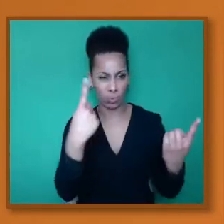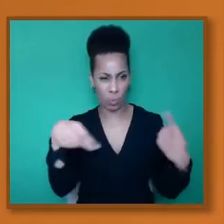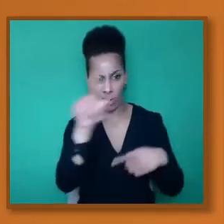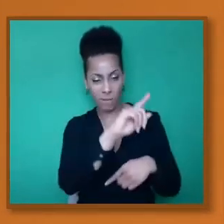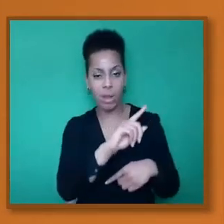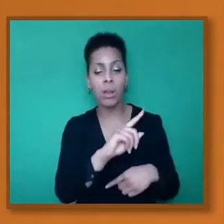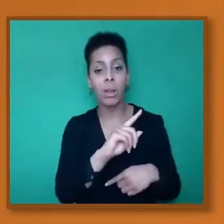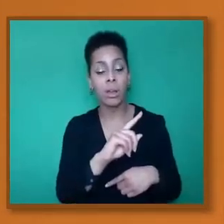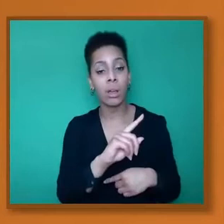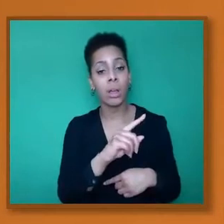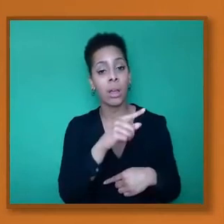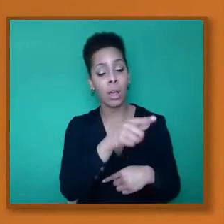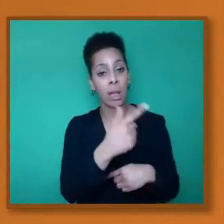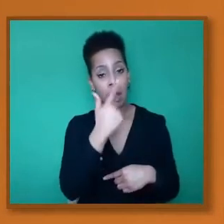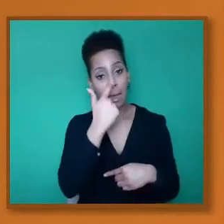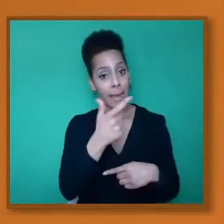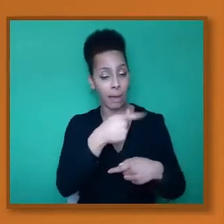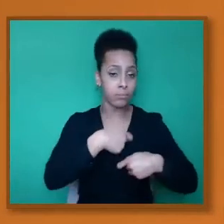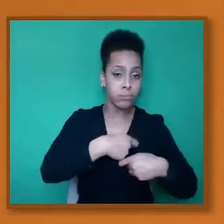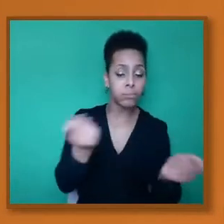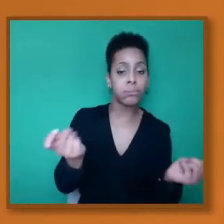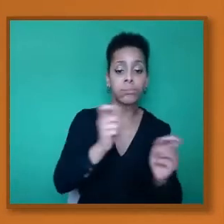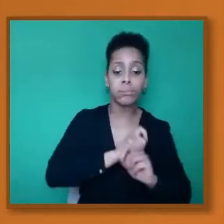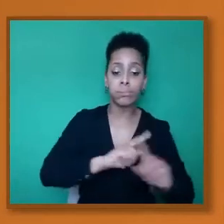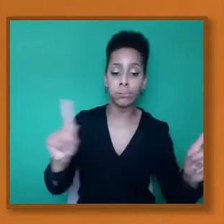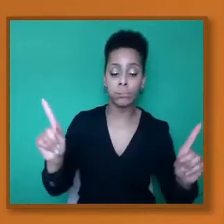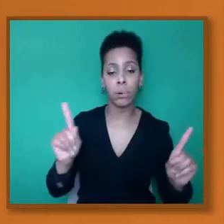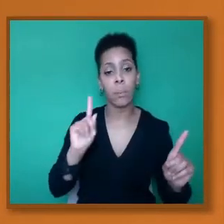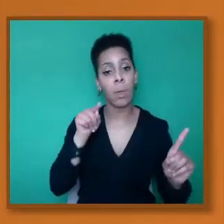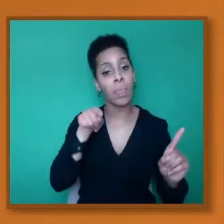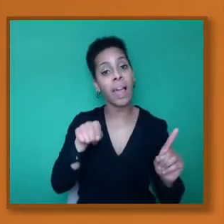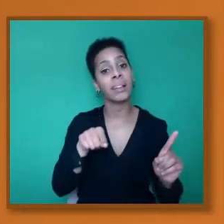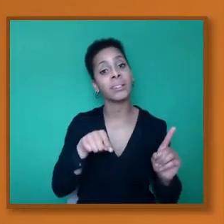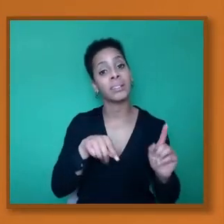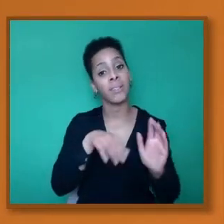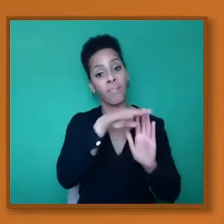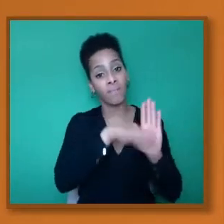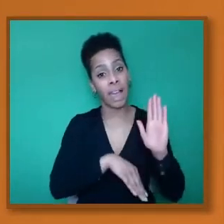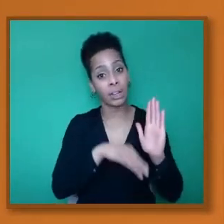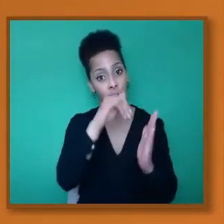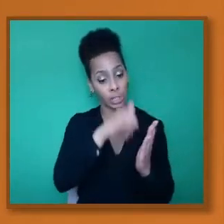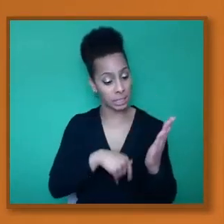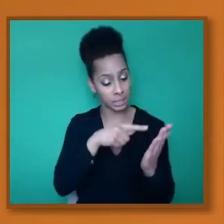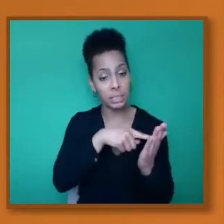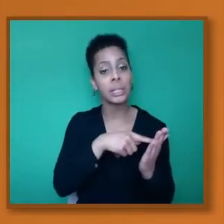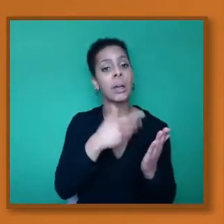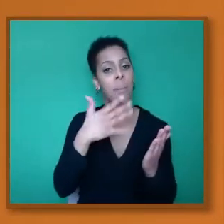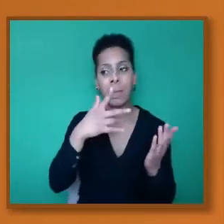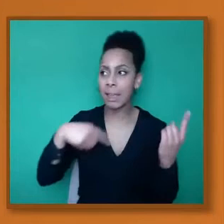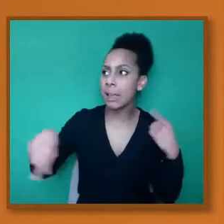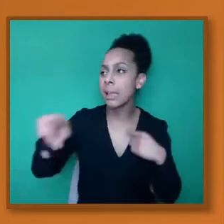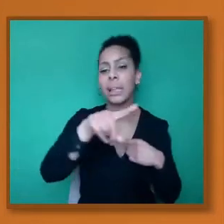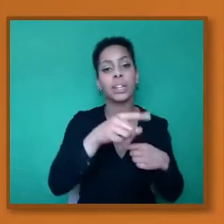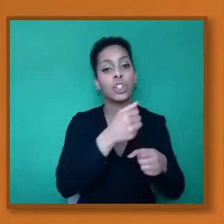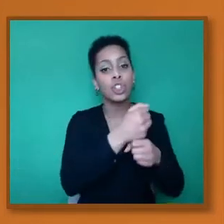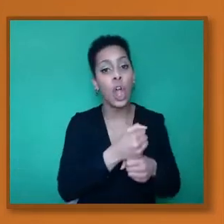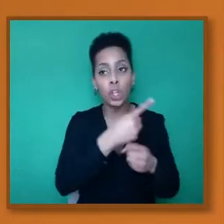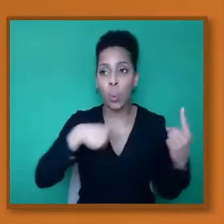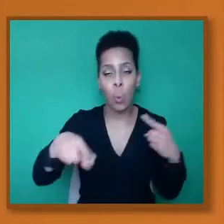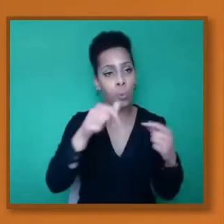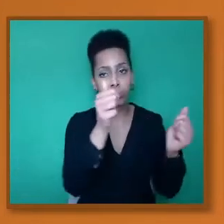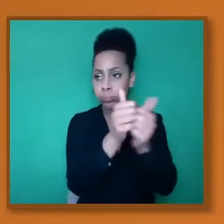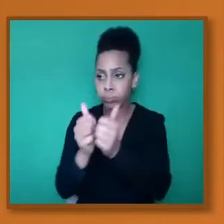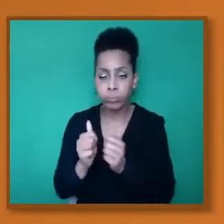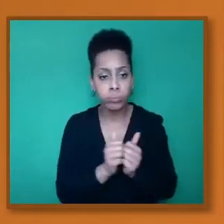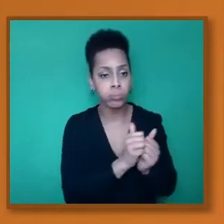And, you know, then that can be distributed. But that fact sheet has been endorsed by a number of Black majority churches, and including health professionals